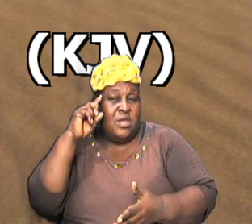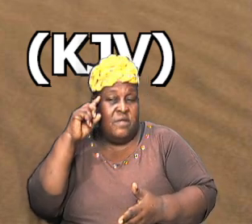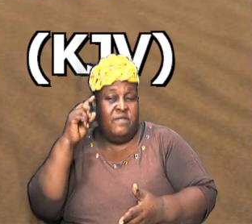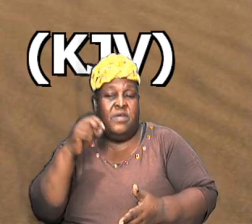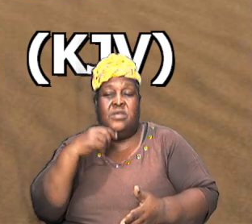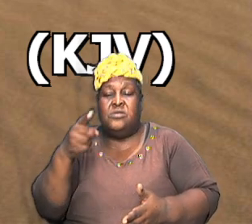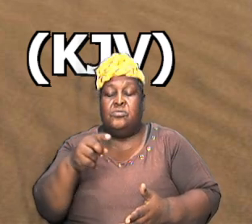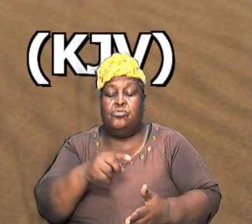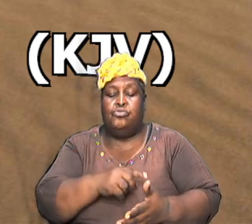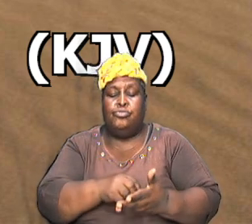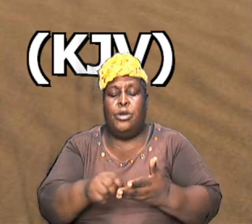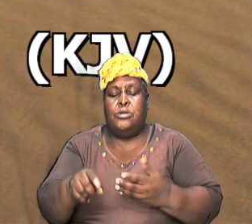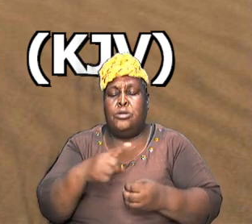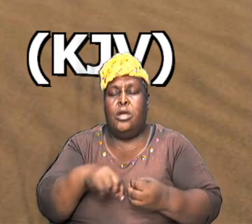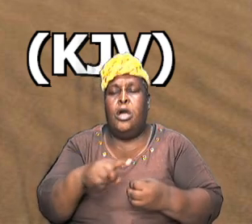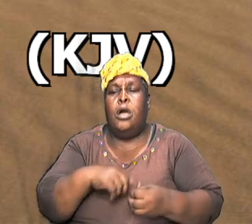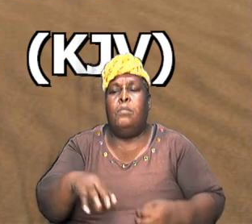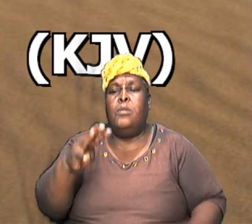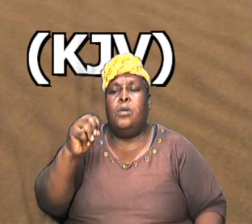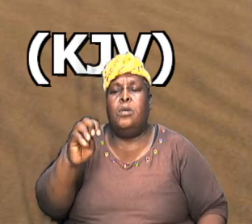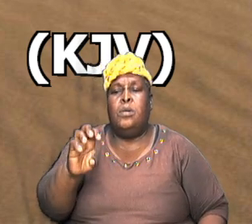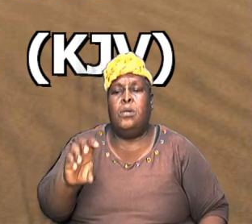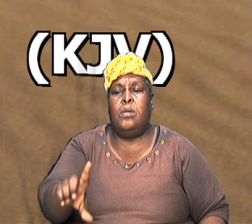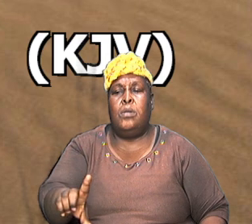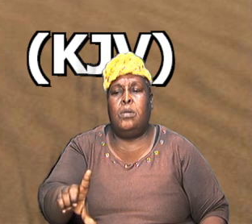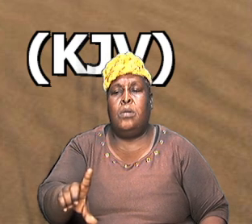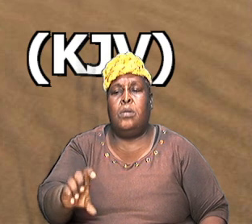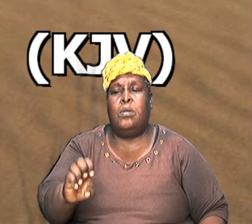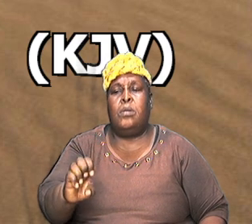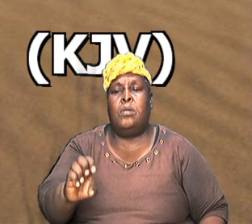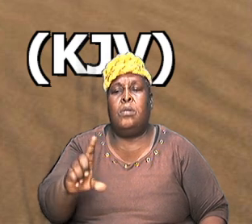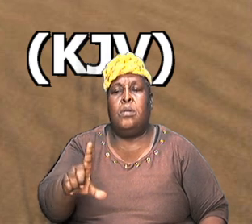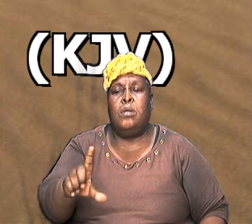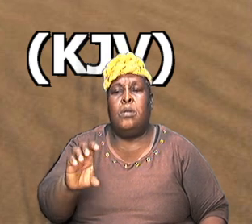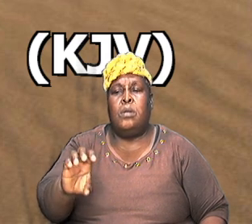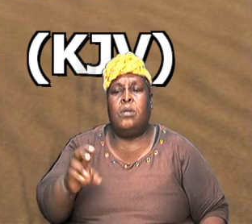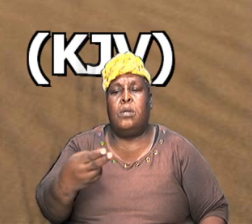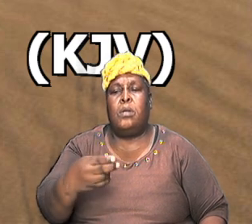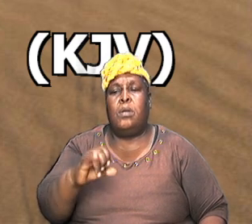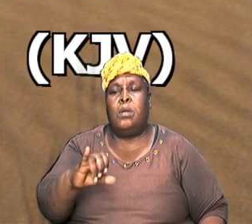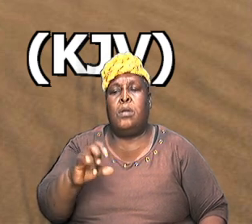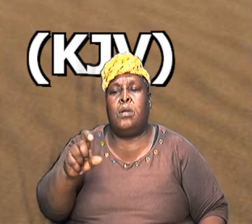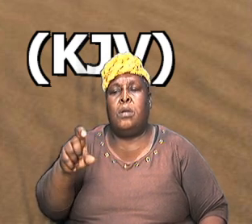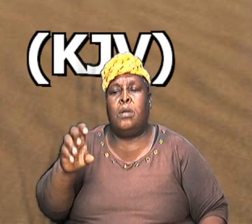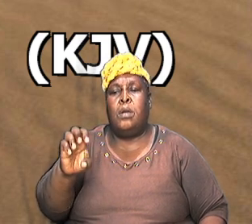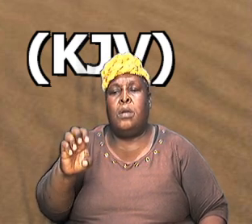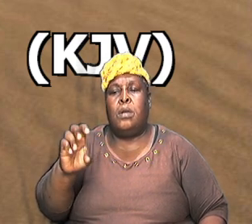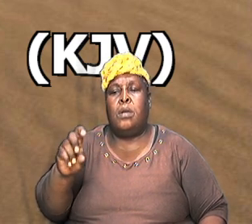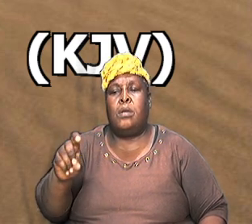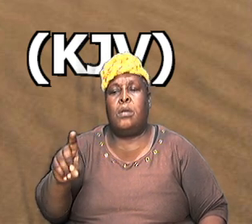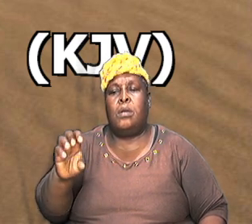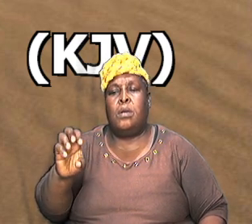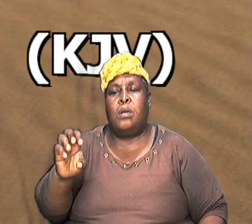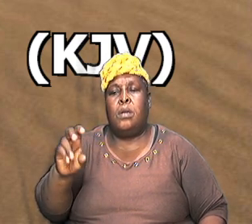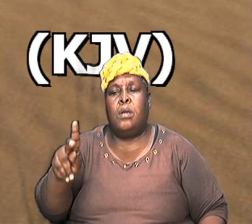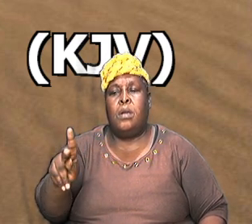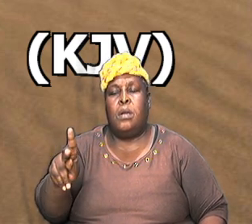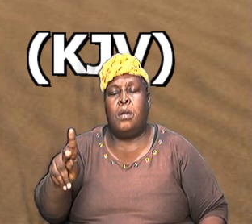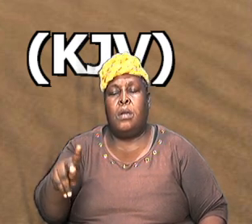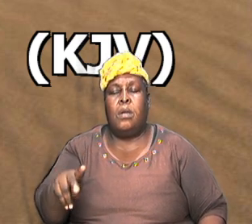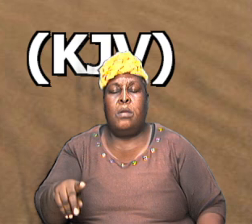about Melchizedek it's just that he's speaking prophetically about the priest that is to come and showing that